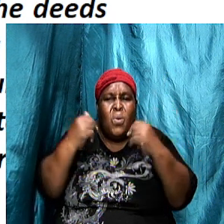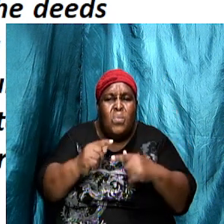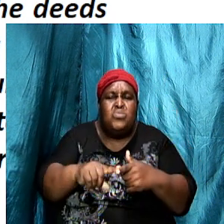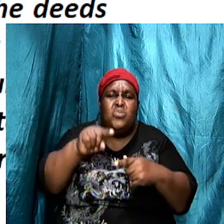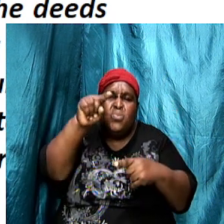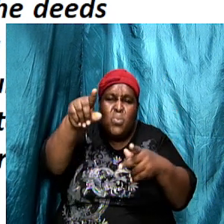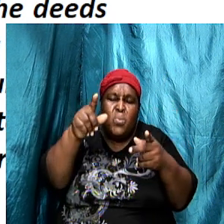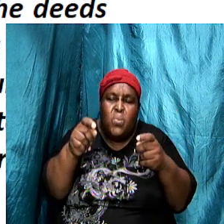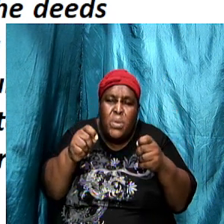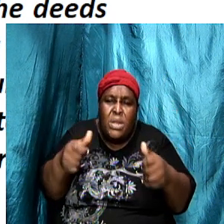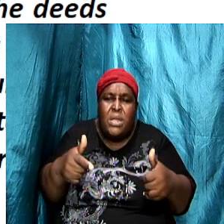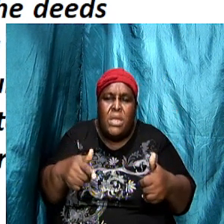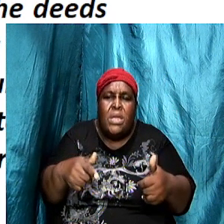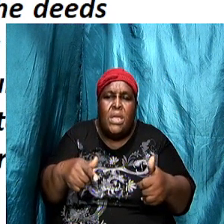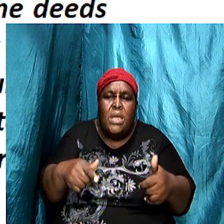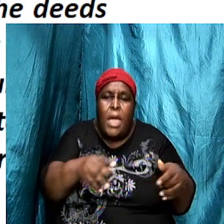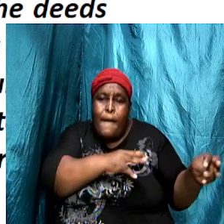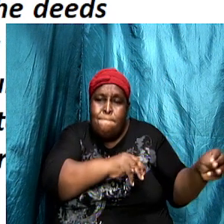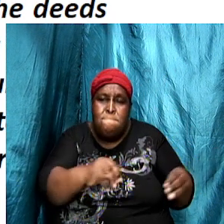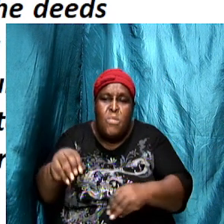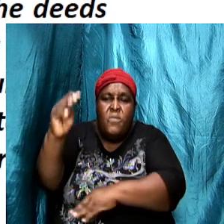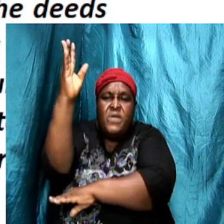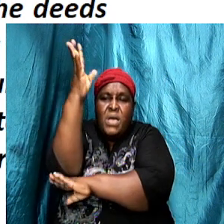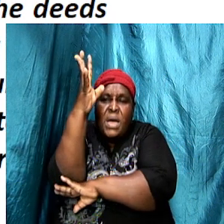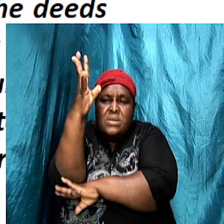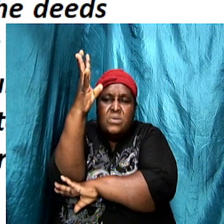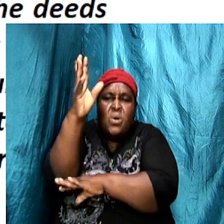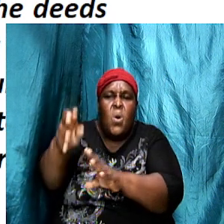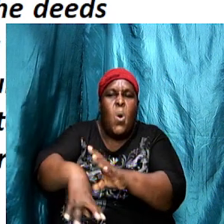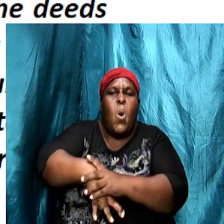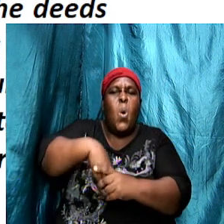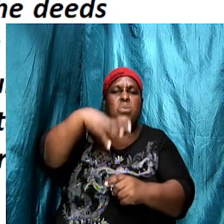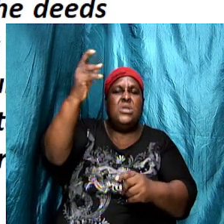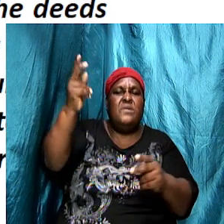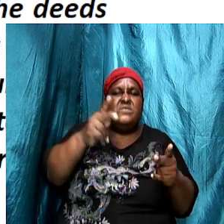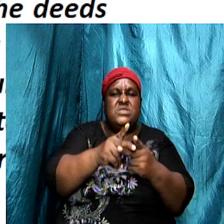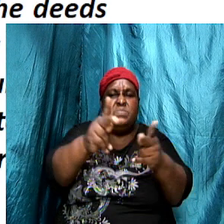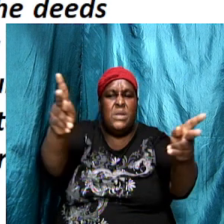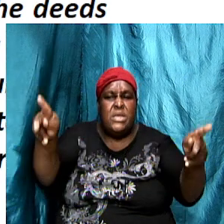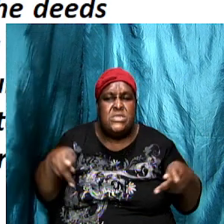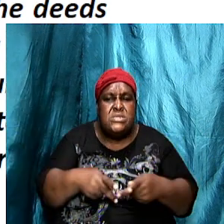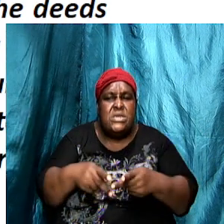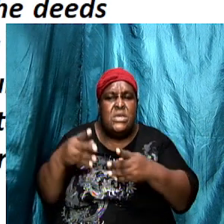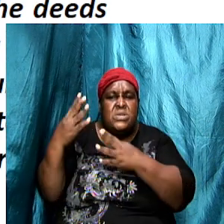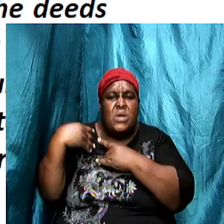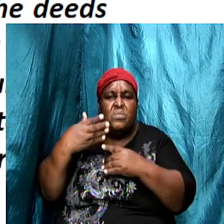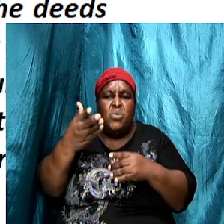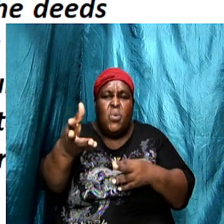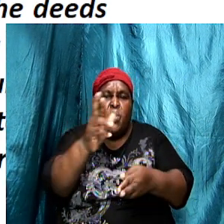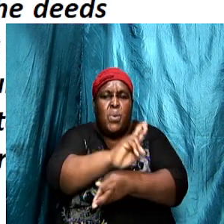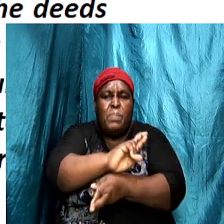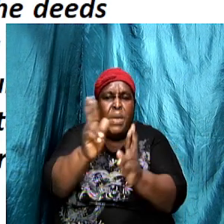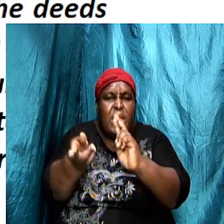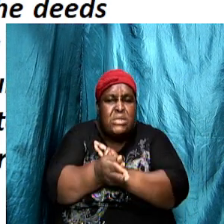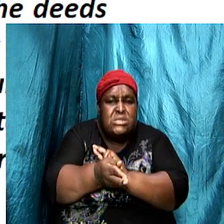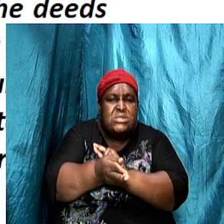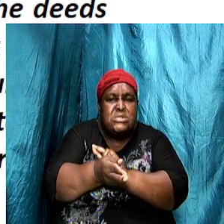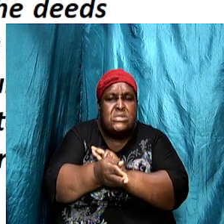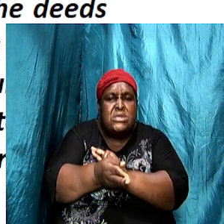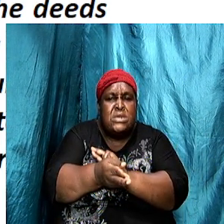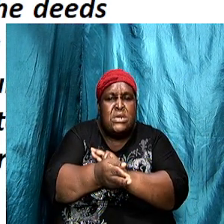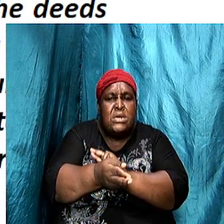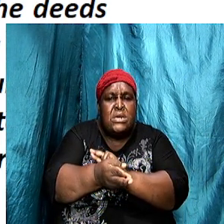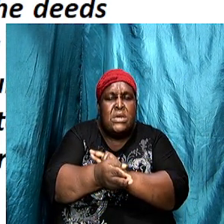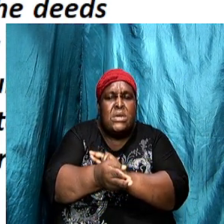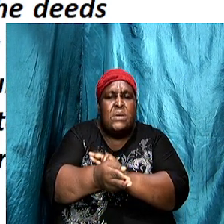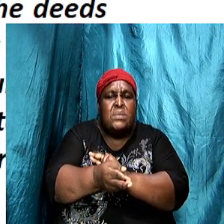quickly and will remove thy candlestick out of his place except thou repent but